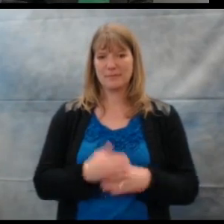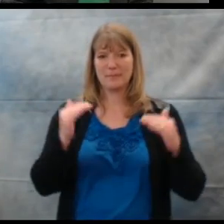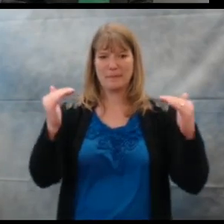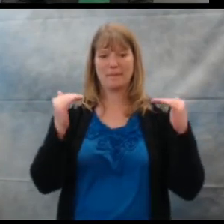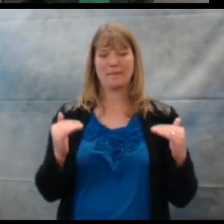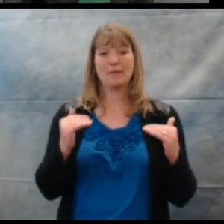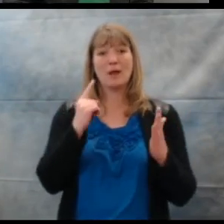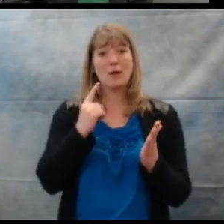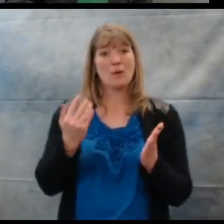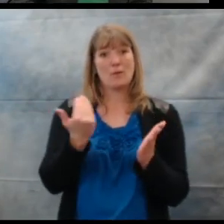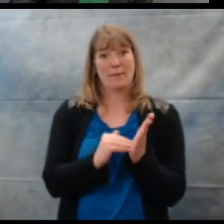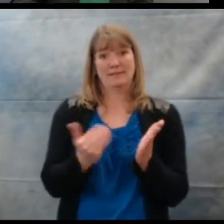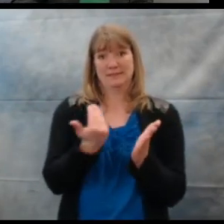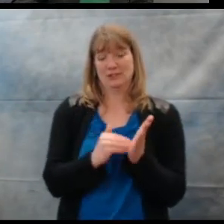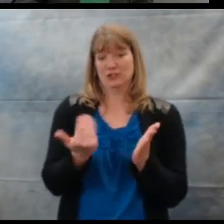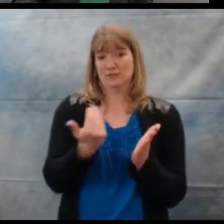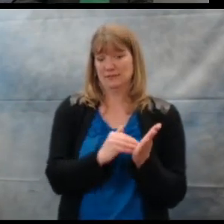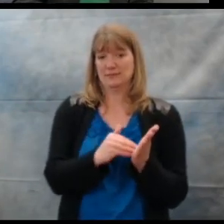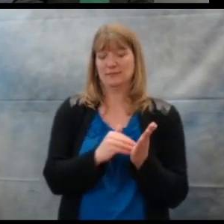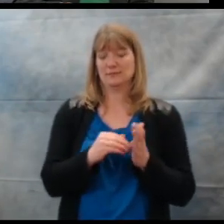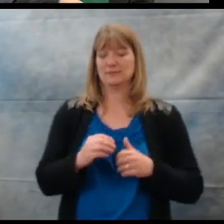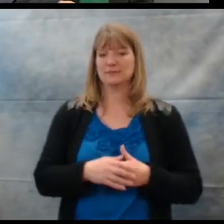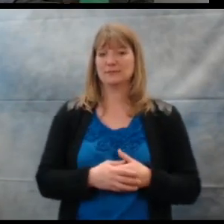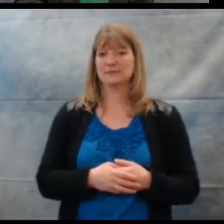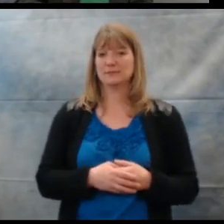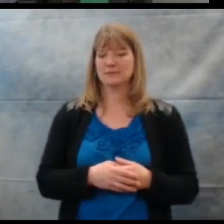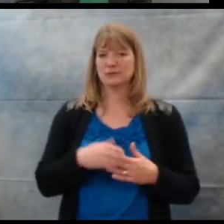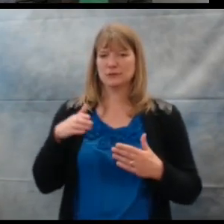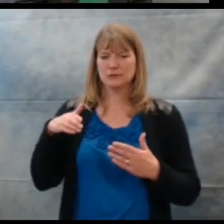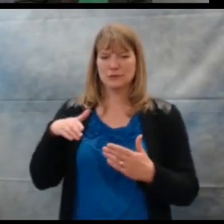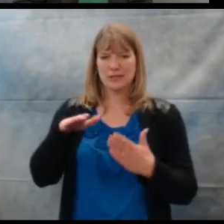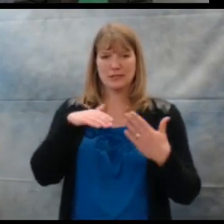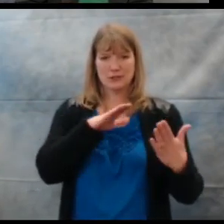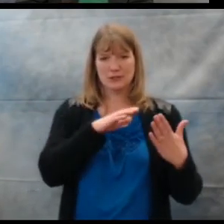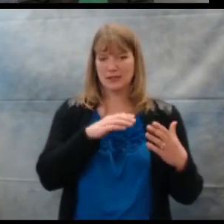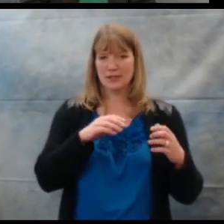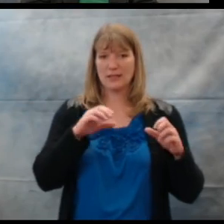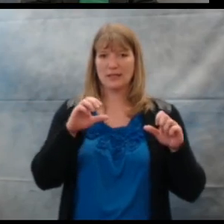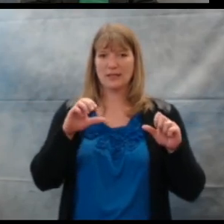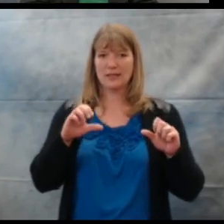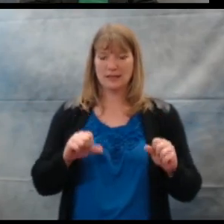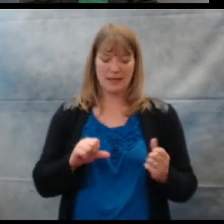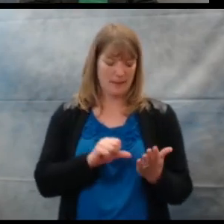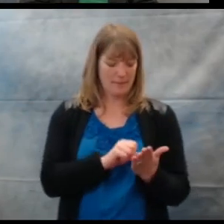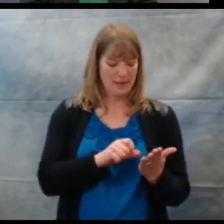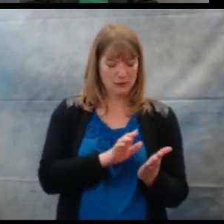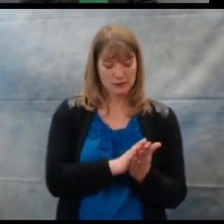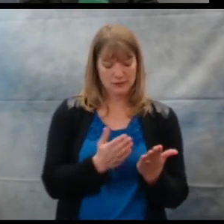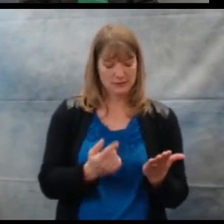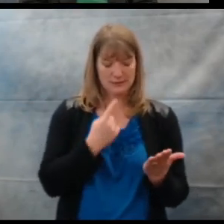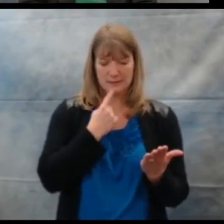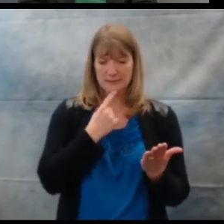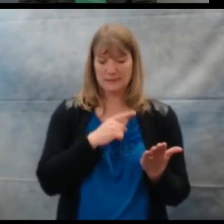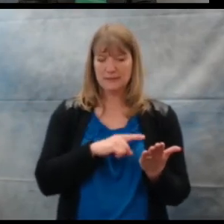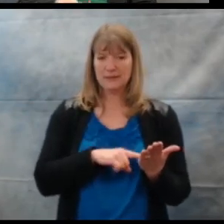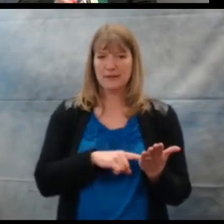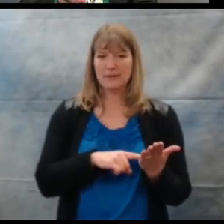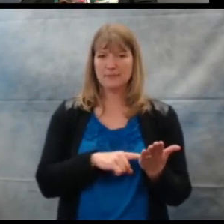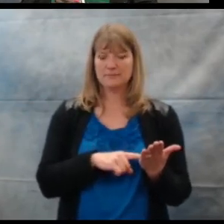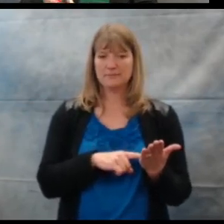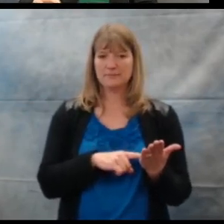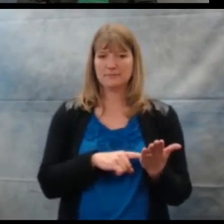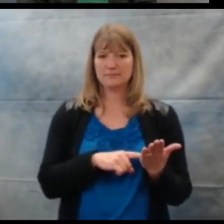The strategy of repetition can be used on the page where